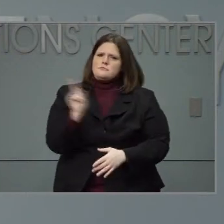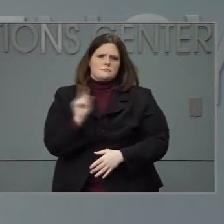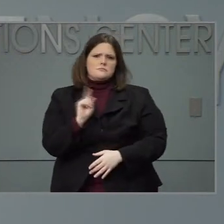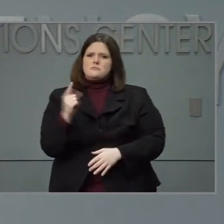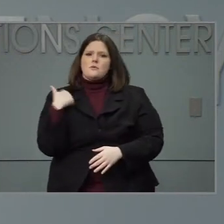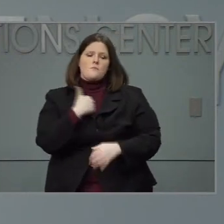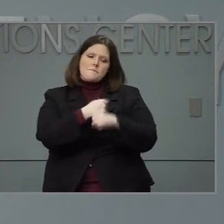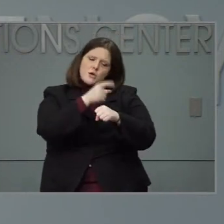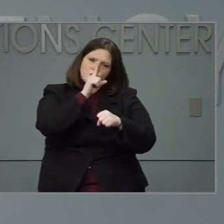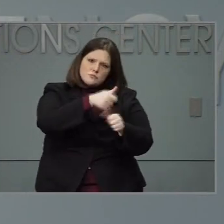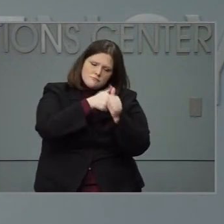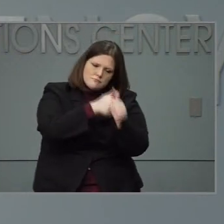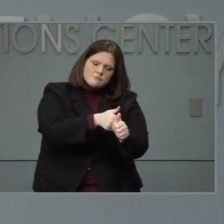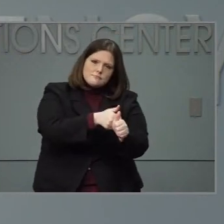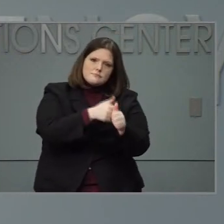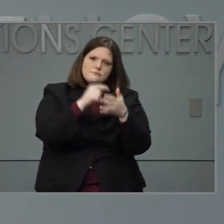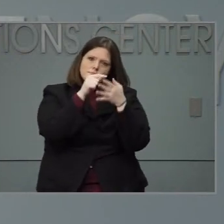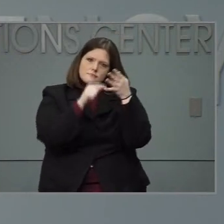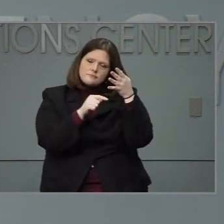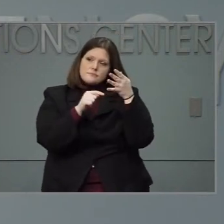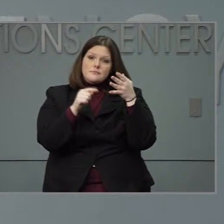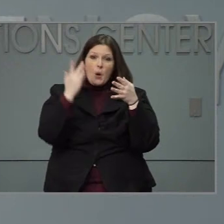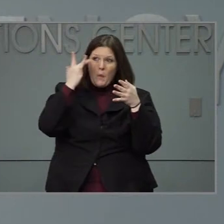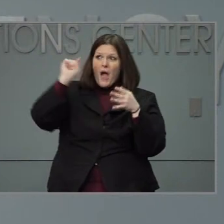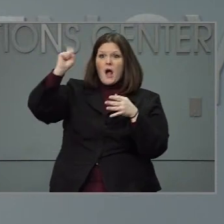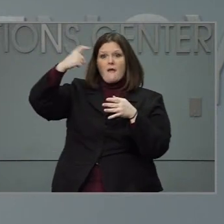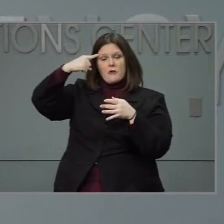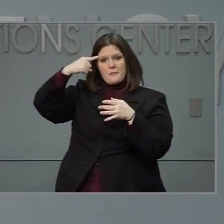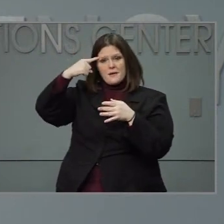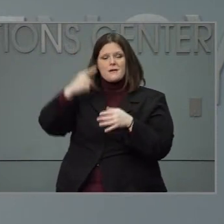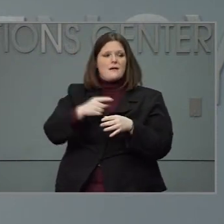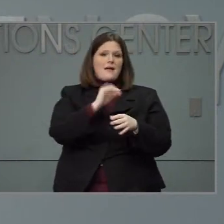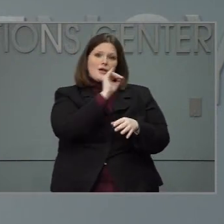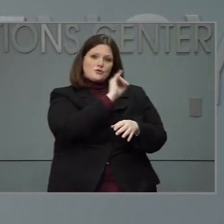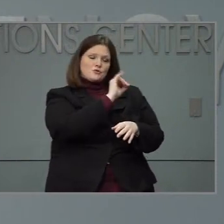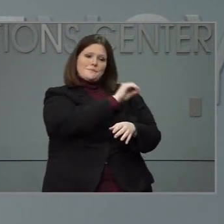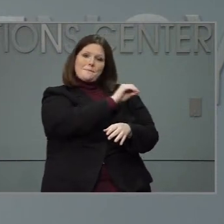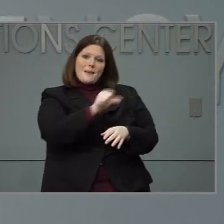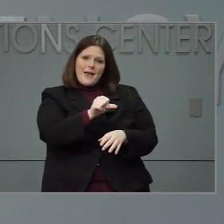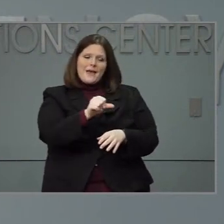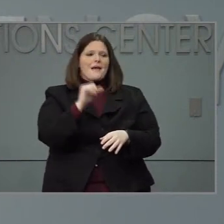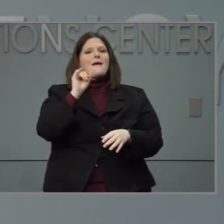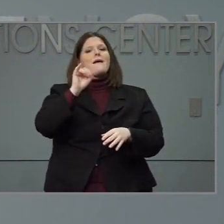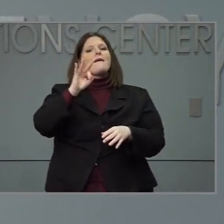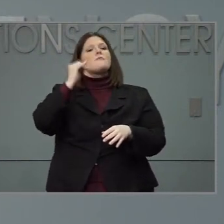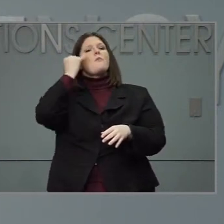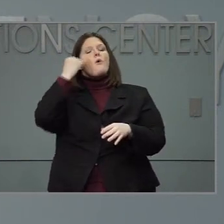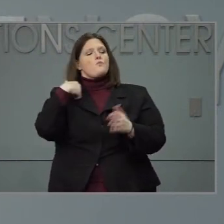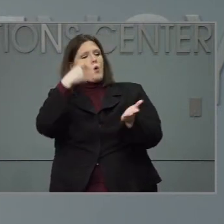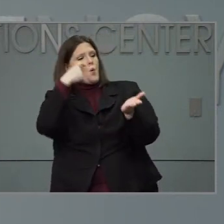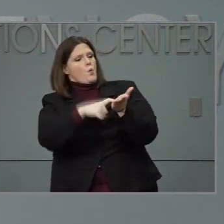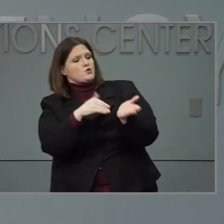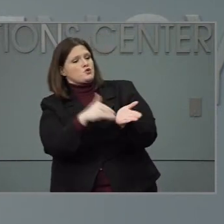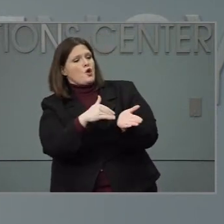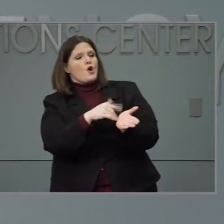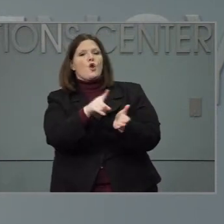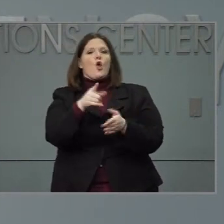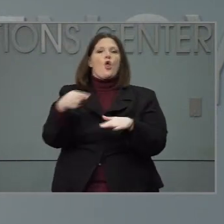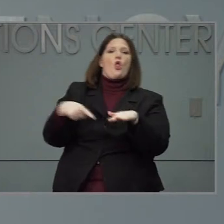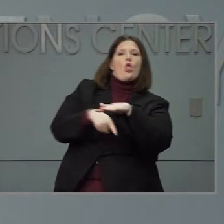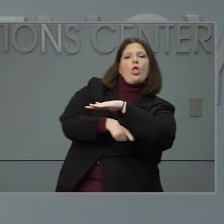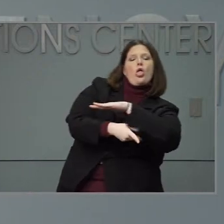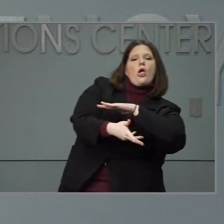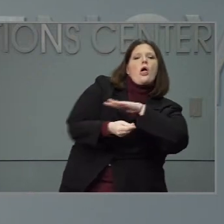vaccine. And if we see folks who are trying to profit financially from that, that that will not be tolerated. So we look forward to the